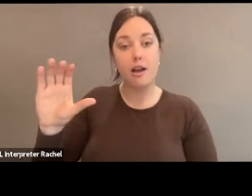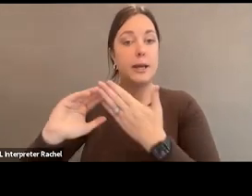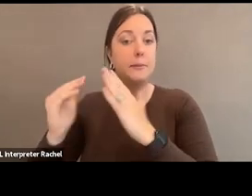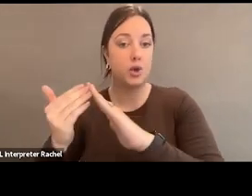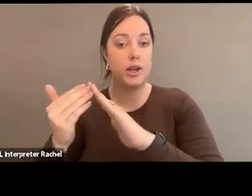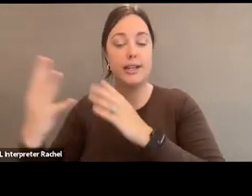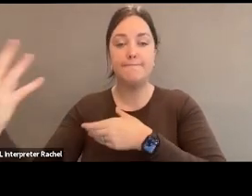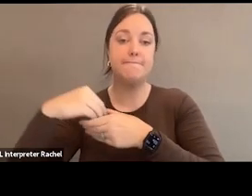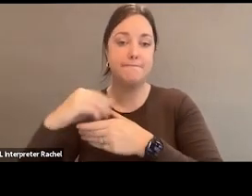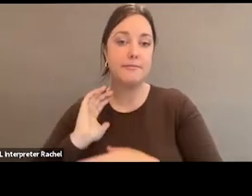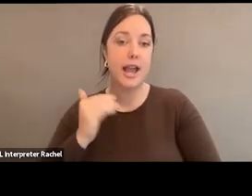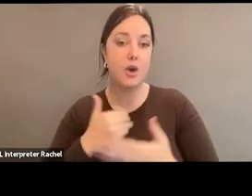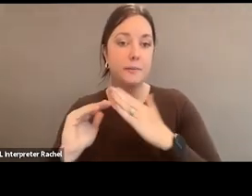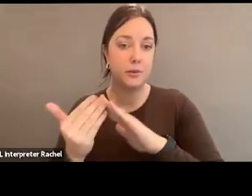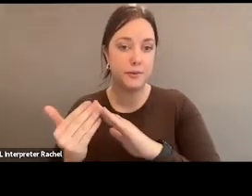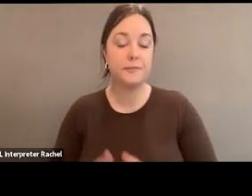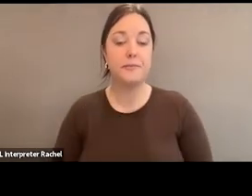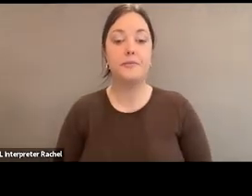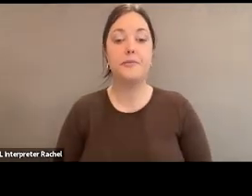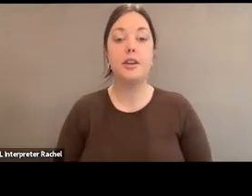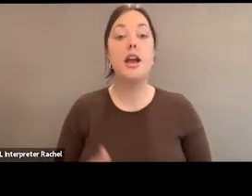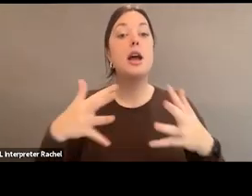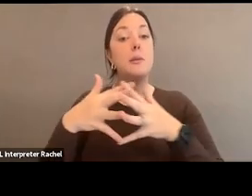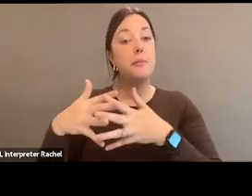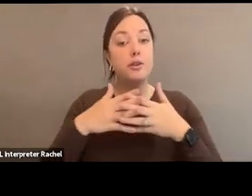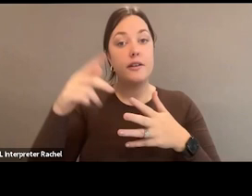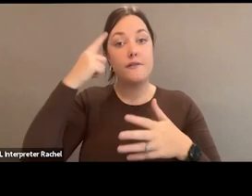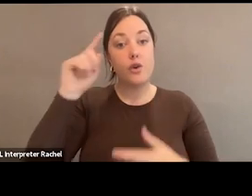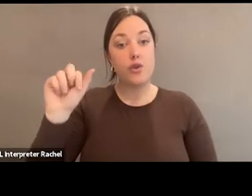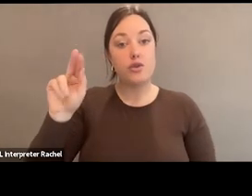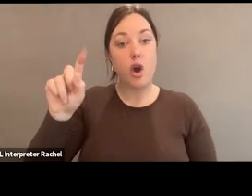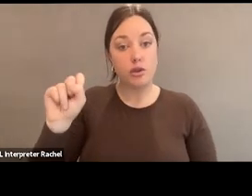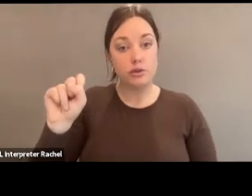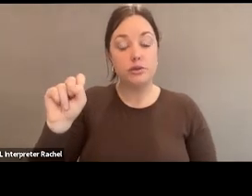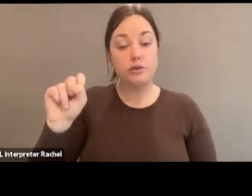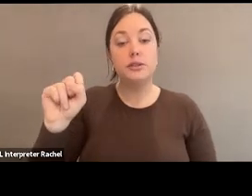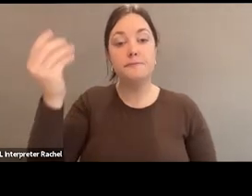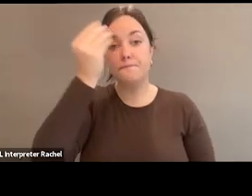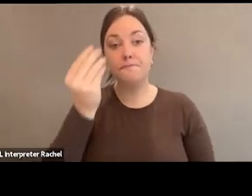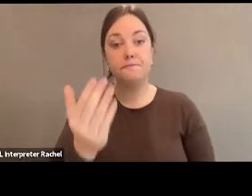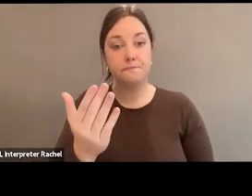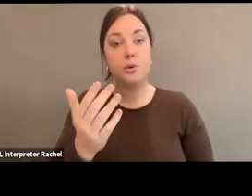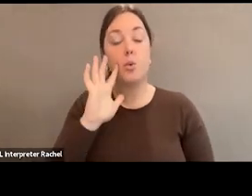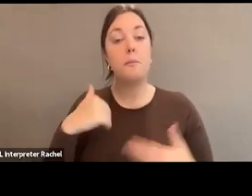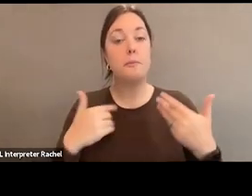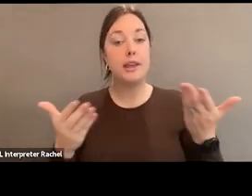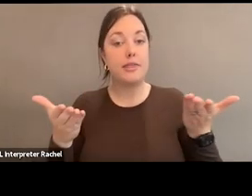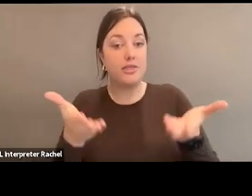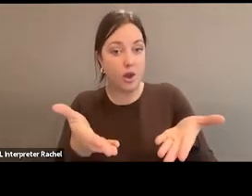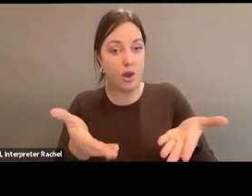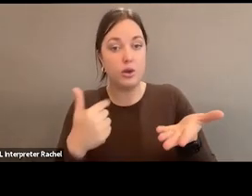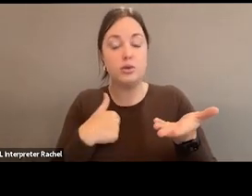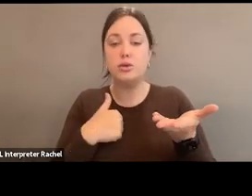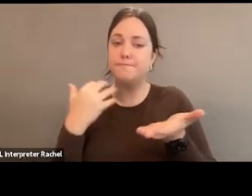sector. Americans for the Arts and its Arts Action Fund, I would like to let you know, is going to be there to help you seize those opportunities